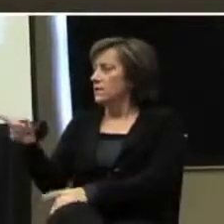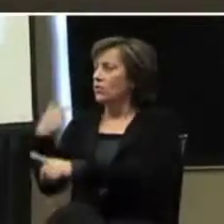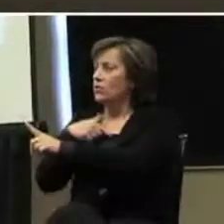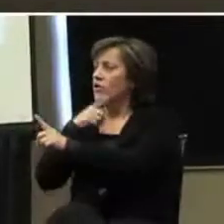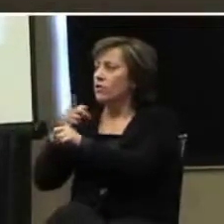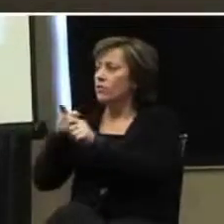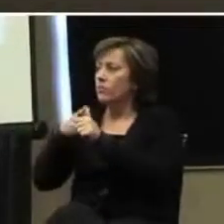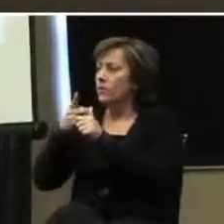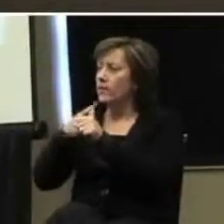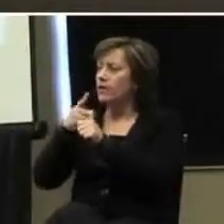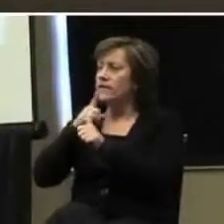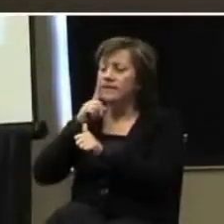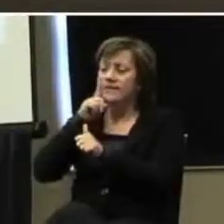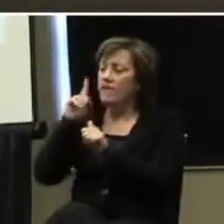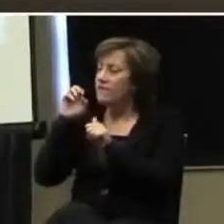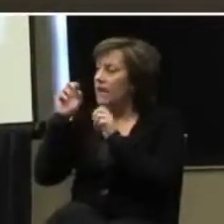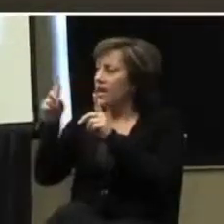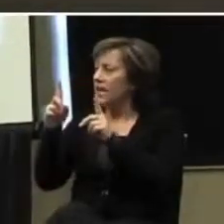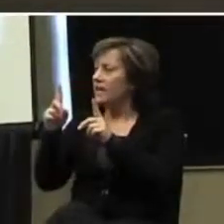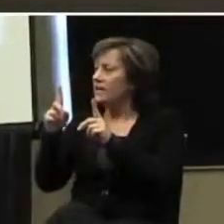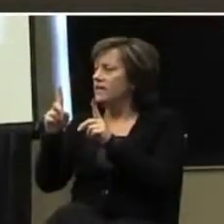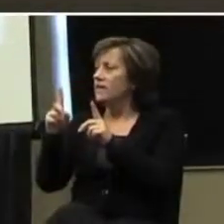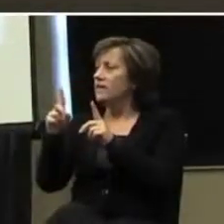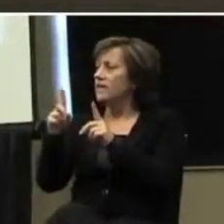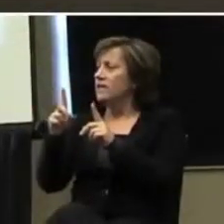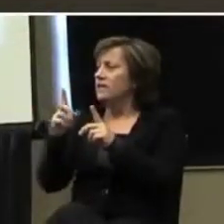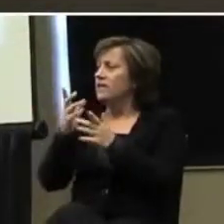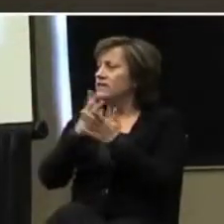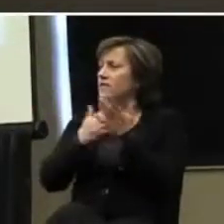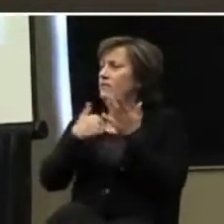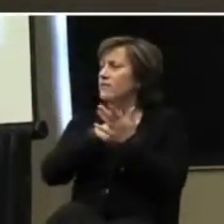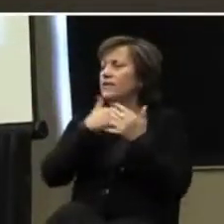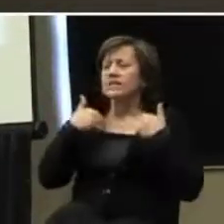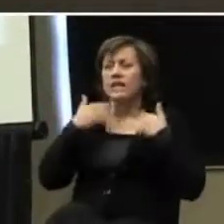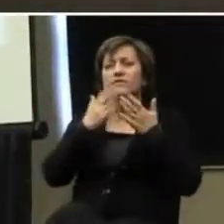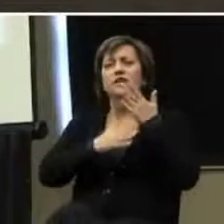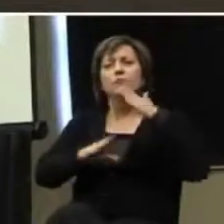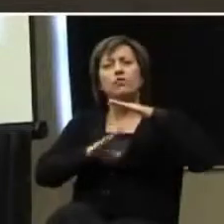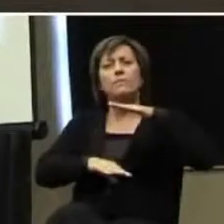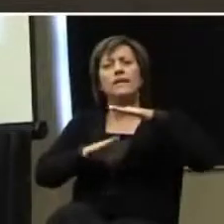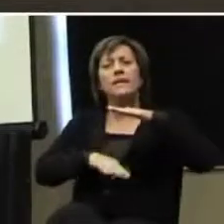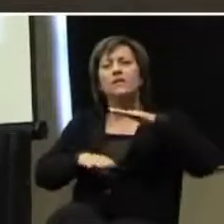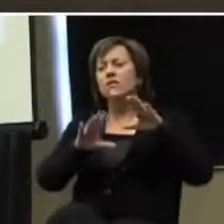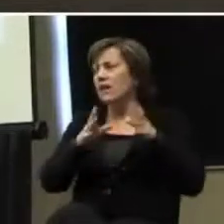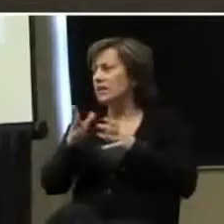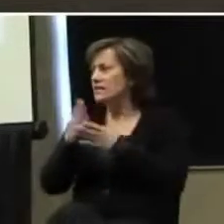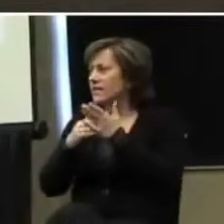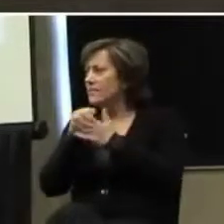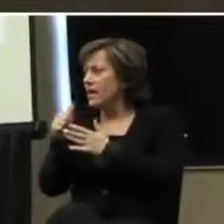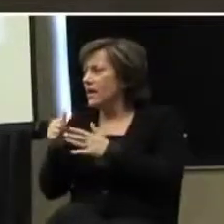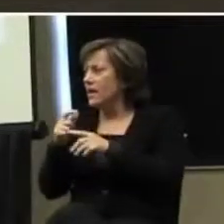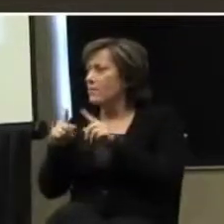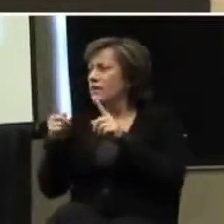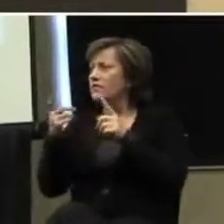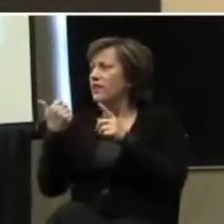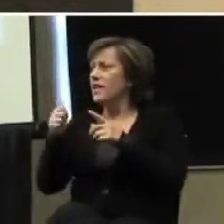child. So information doesn't have to be recreated every time he or she transitions to a new environment.